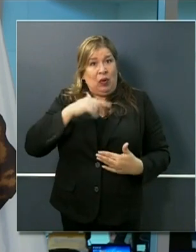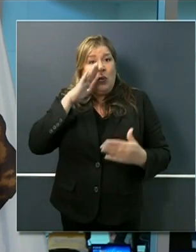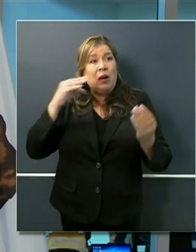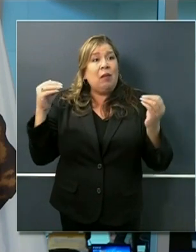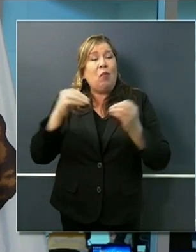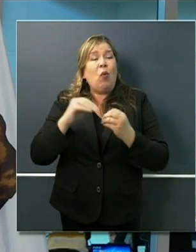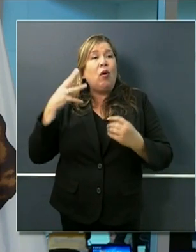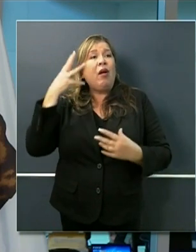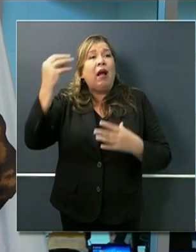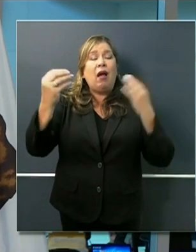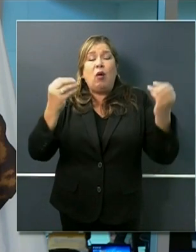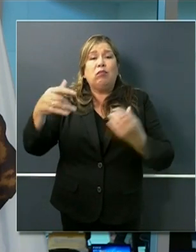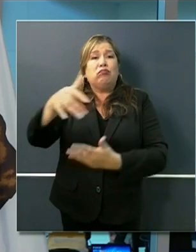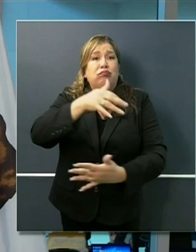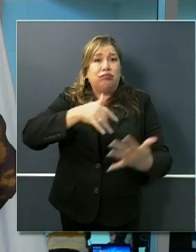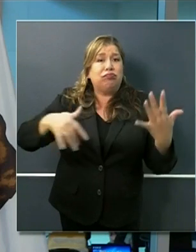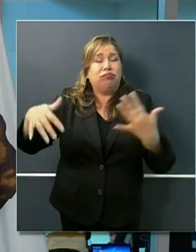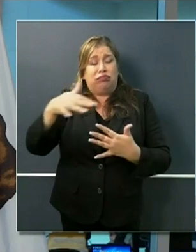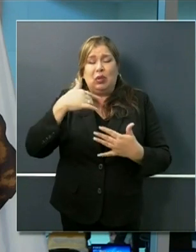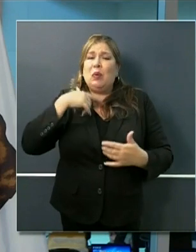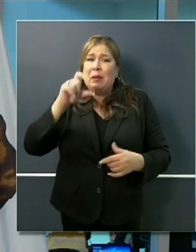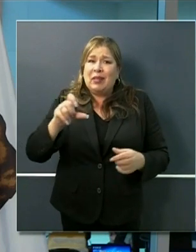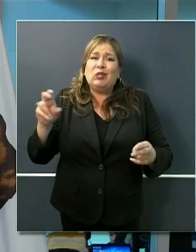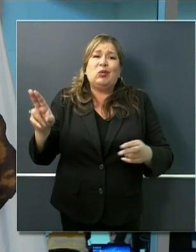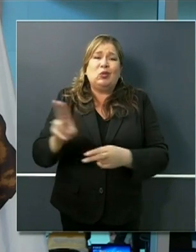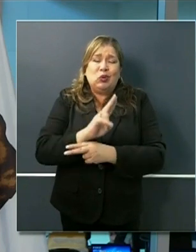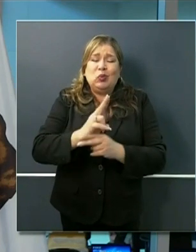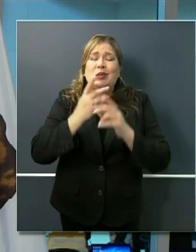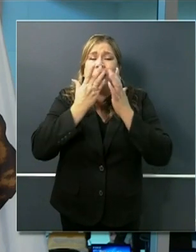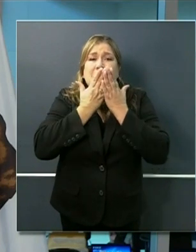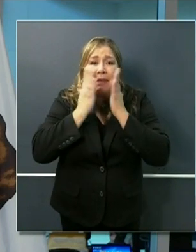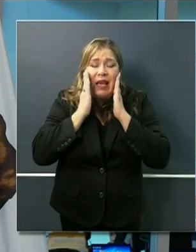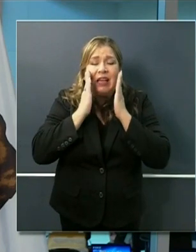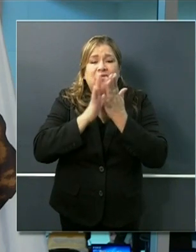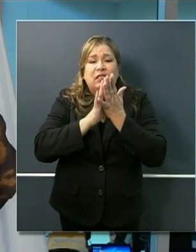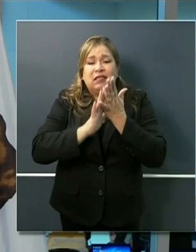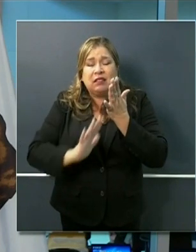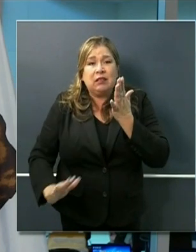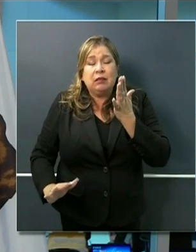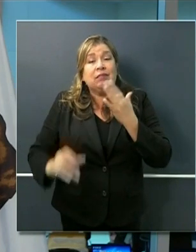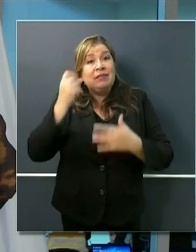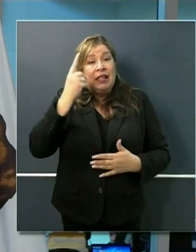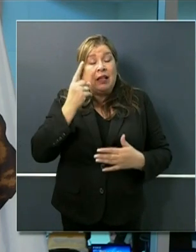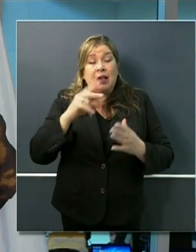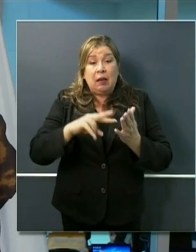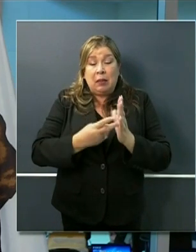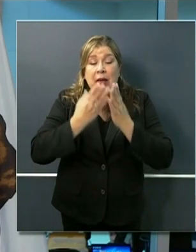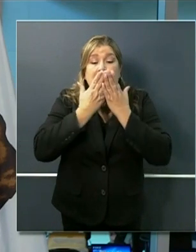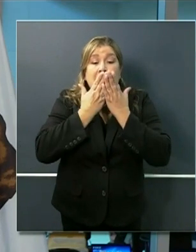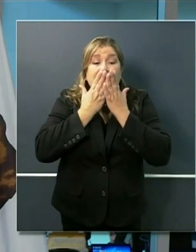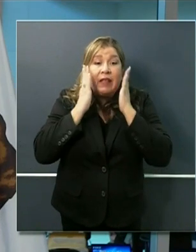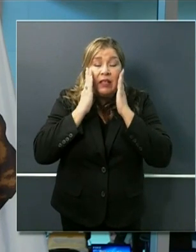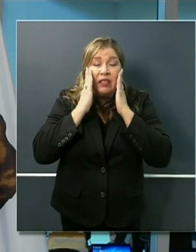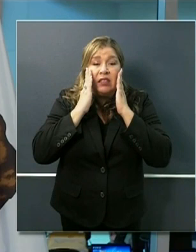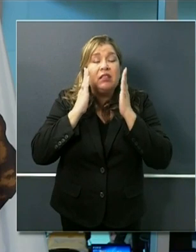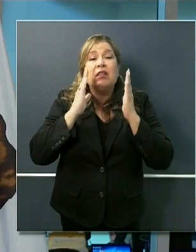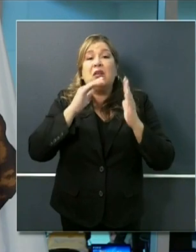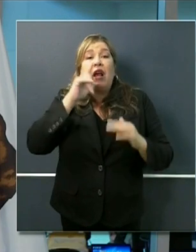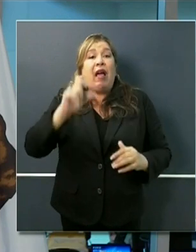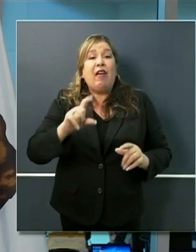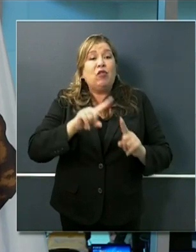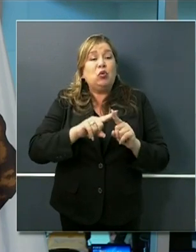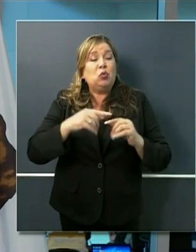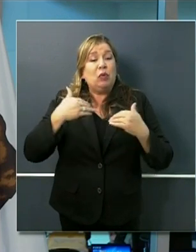use all of the different interventions that we have as added value face coverings are not a replacement for physical distancing